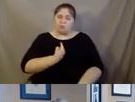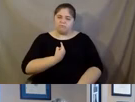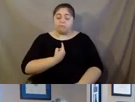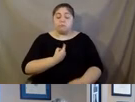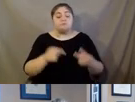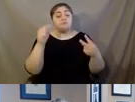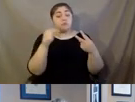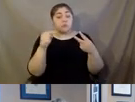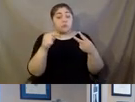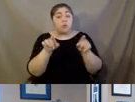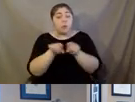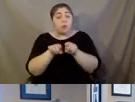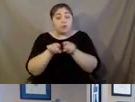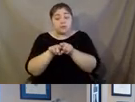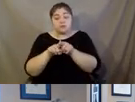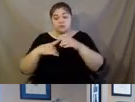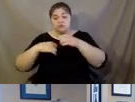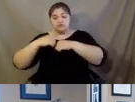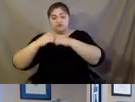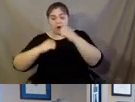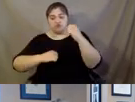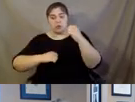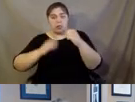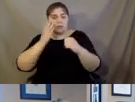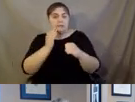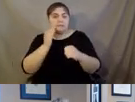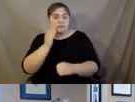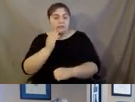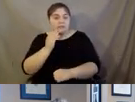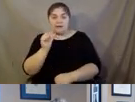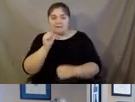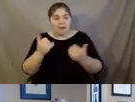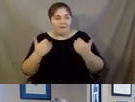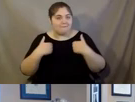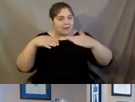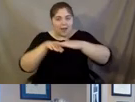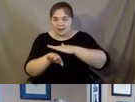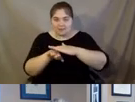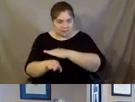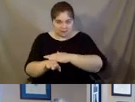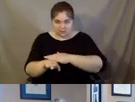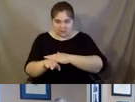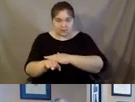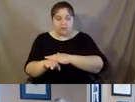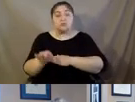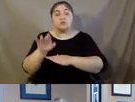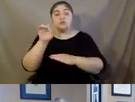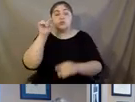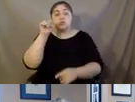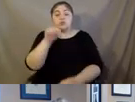But then there's the structural or objective experience of not having access to